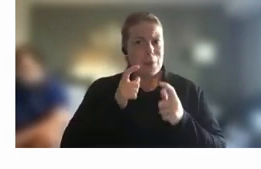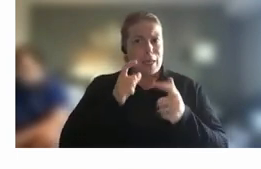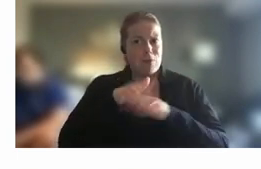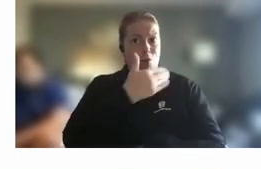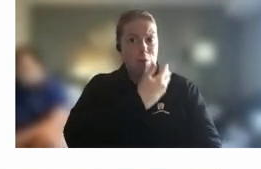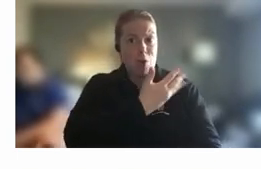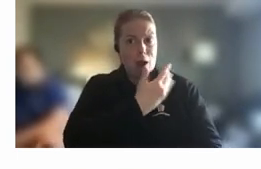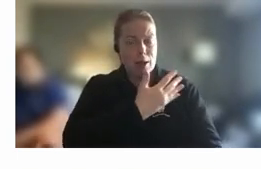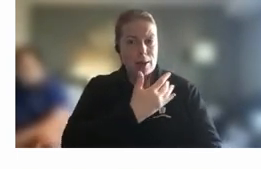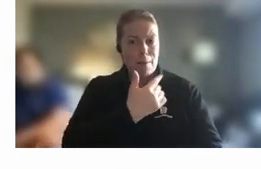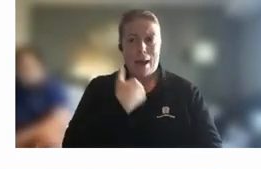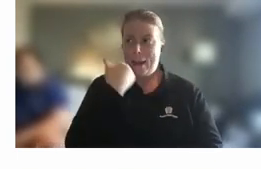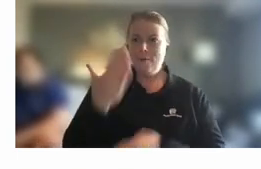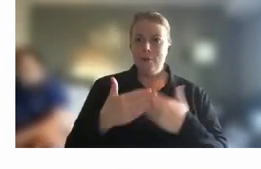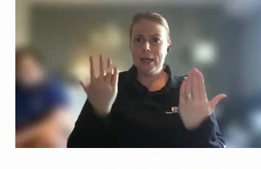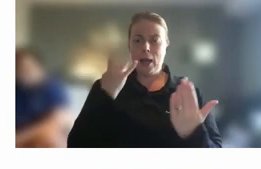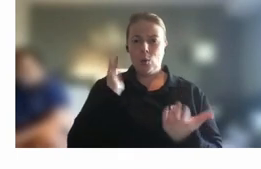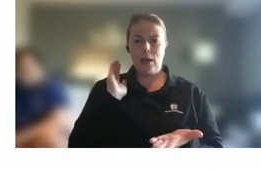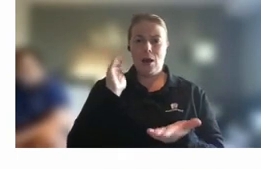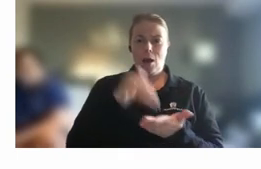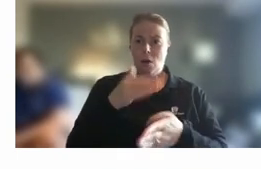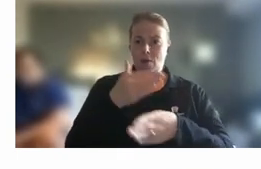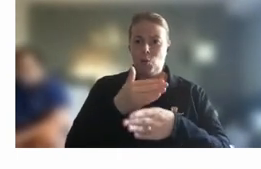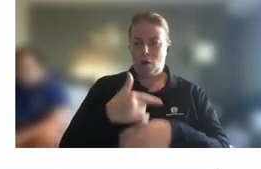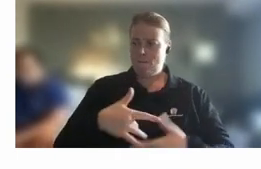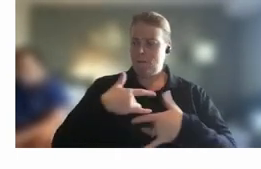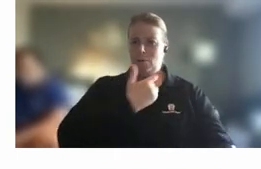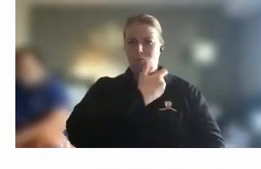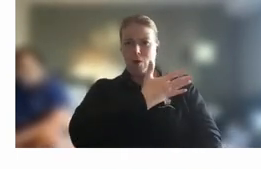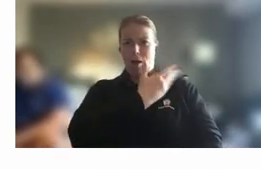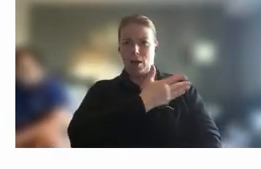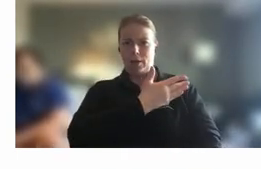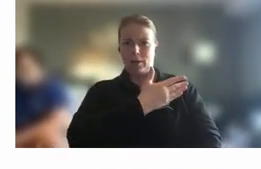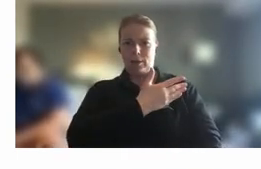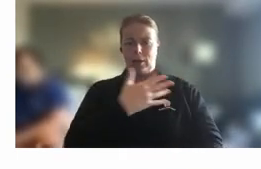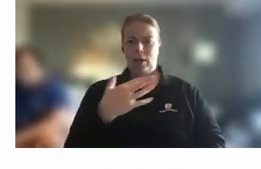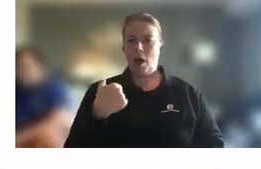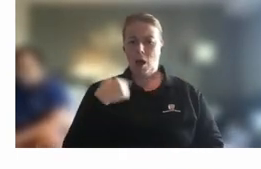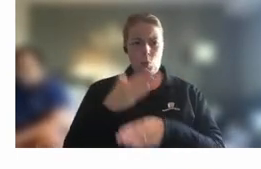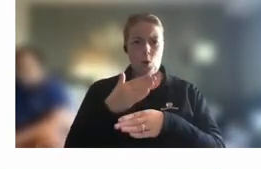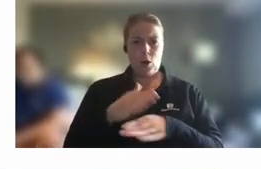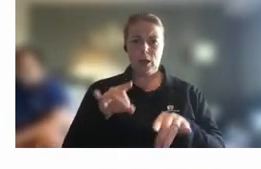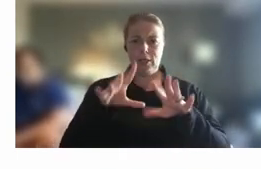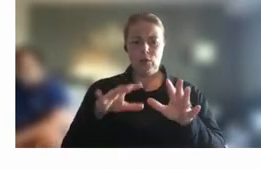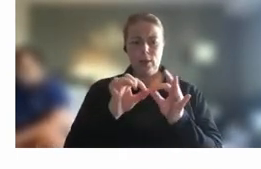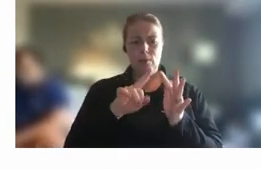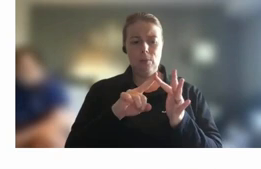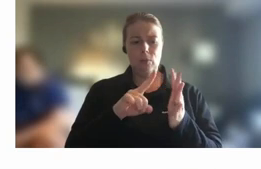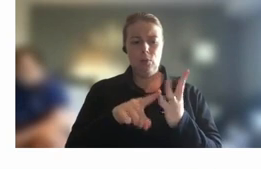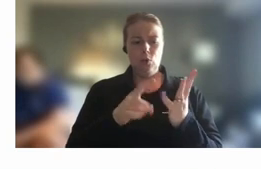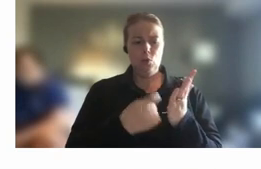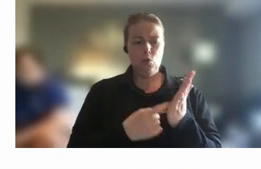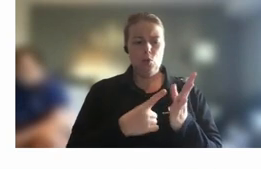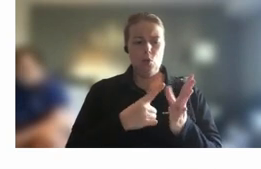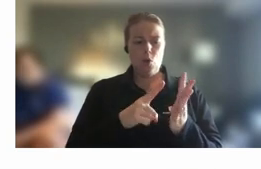i have every day i come to to work for the australian bureau of statistics because we do make a difference to the